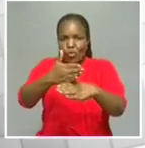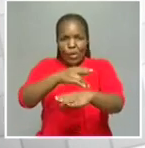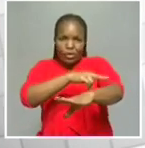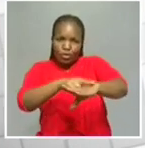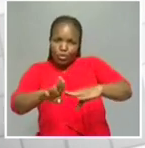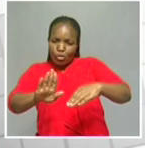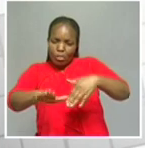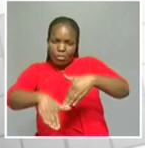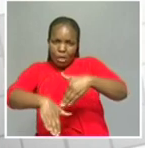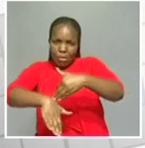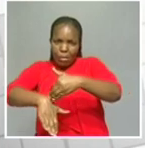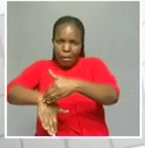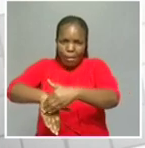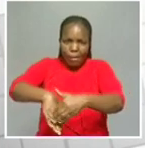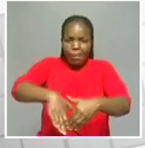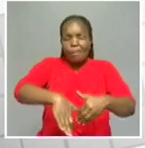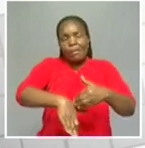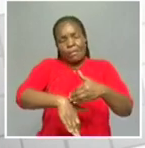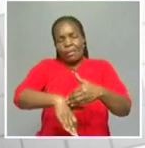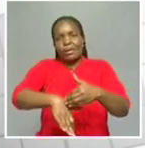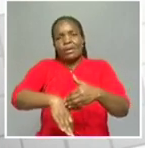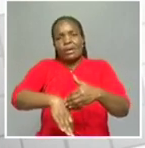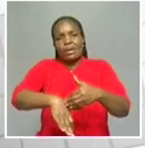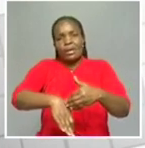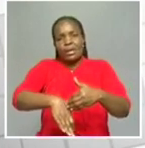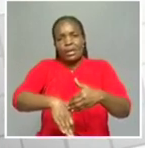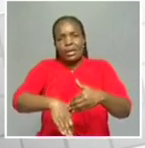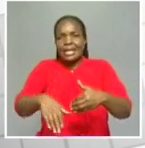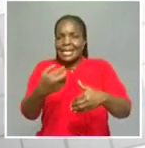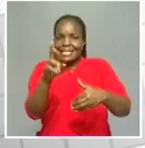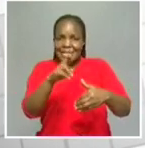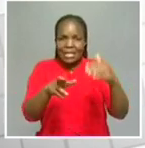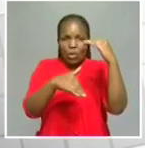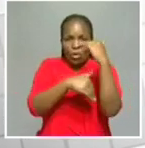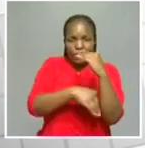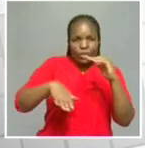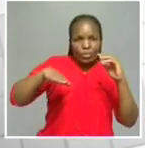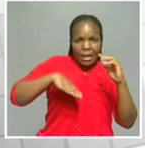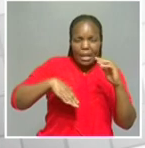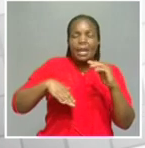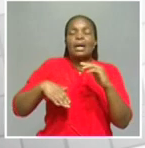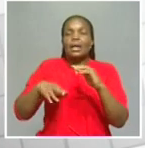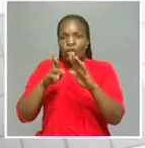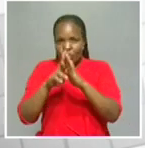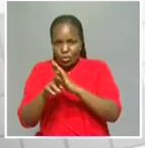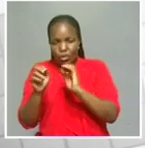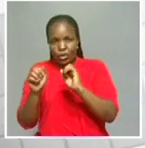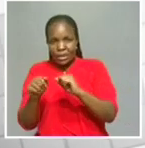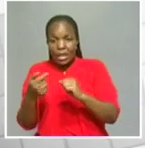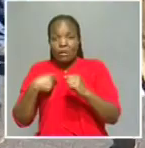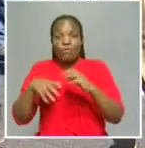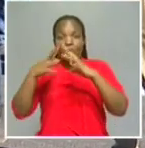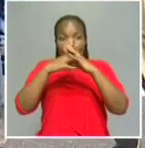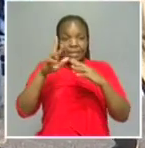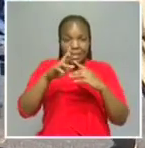information that we are getting from the regional commanders. And I led an operation here in the capital until